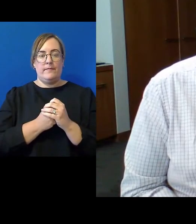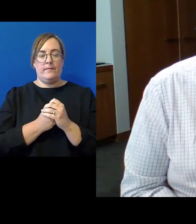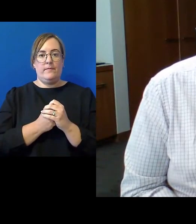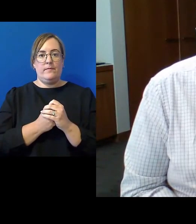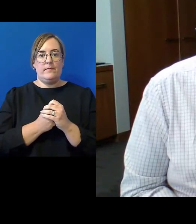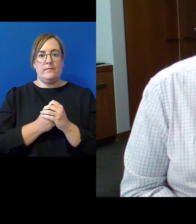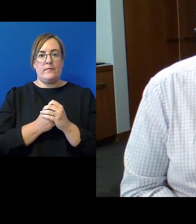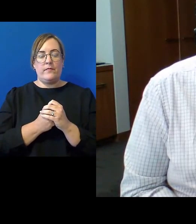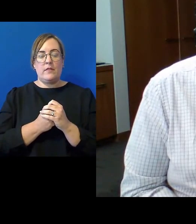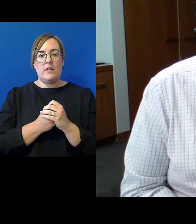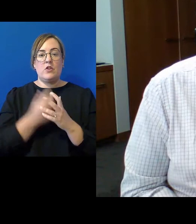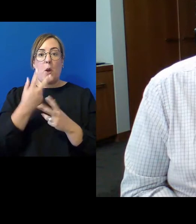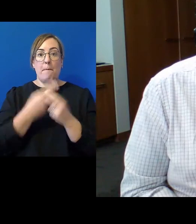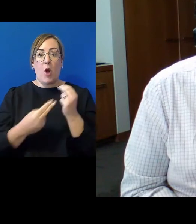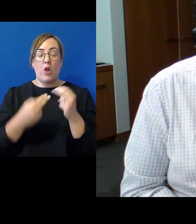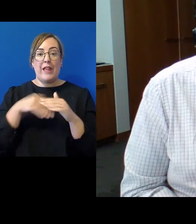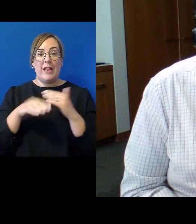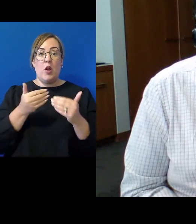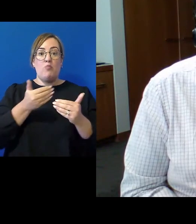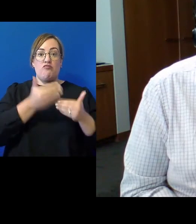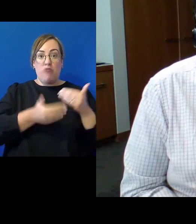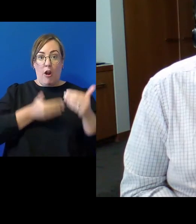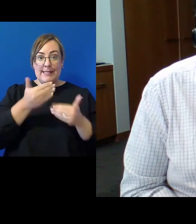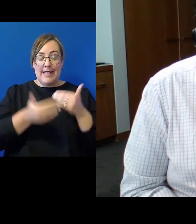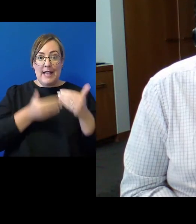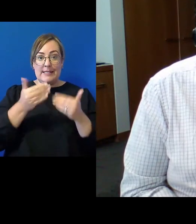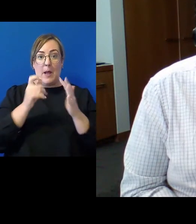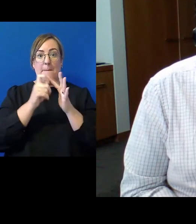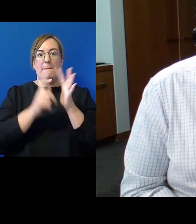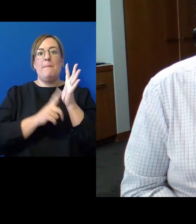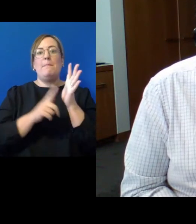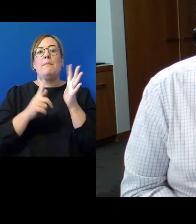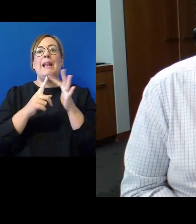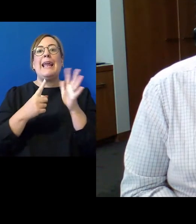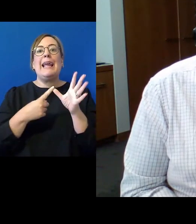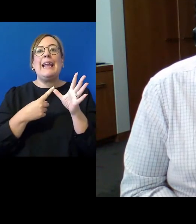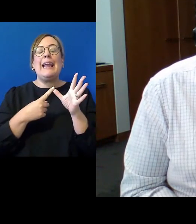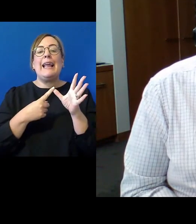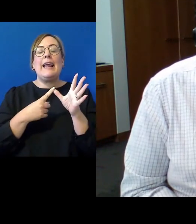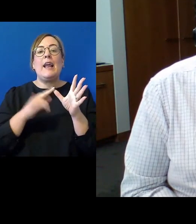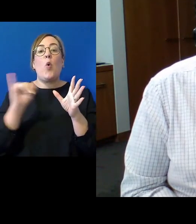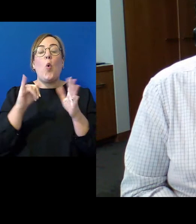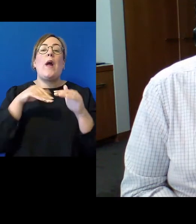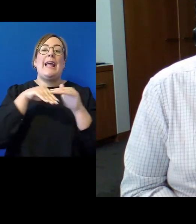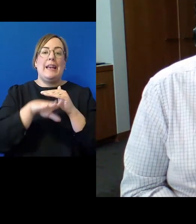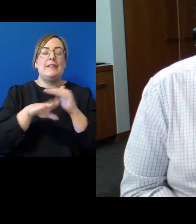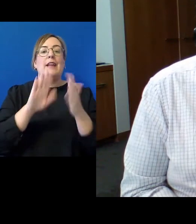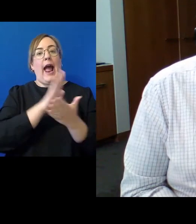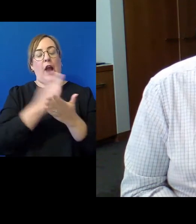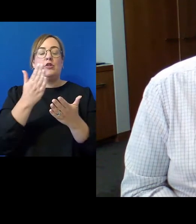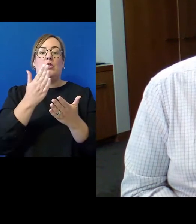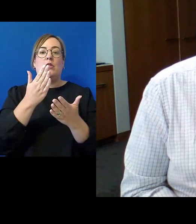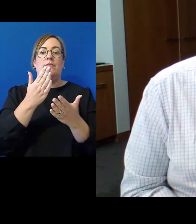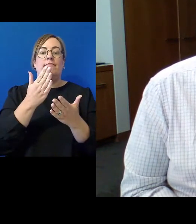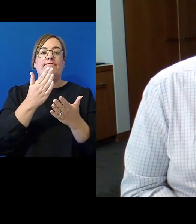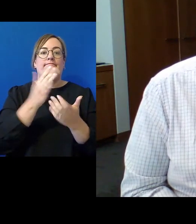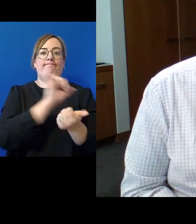plea or verdict and in sentencing once